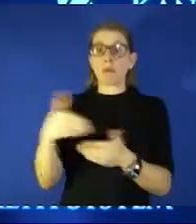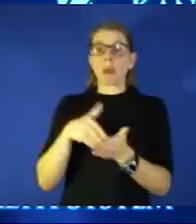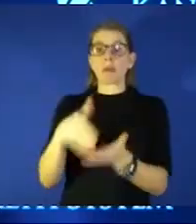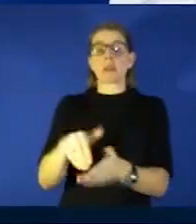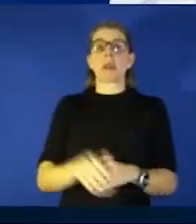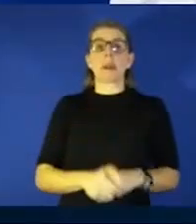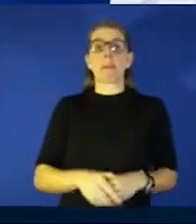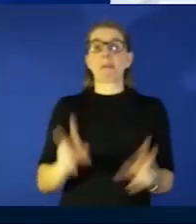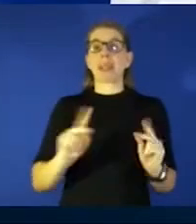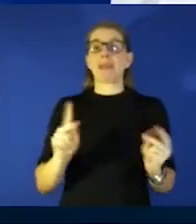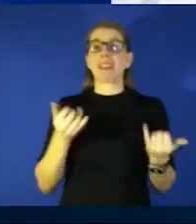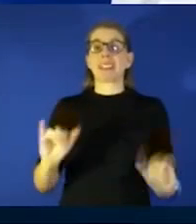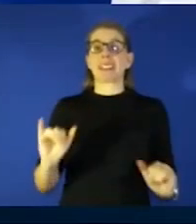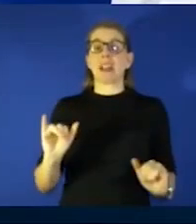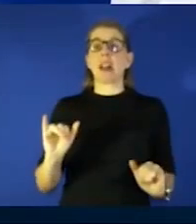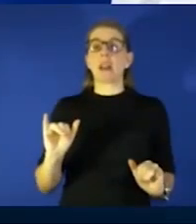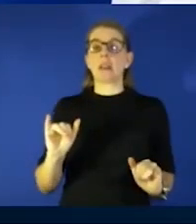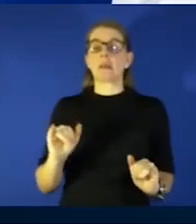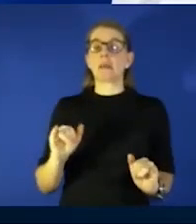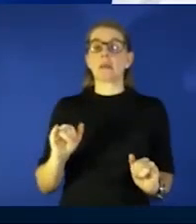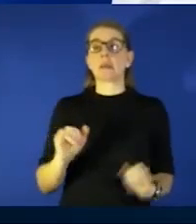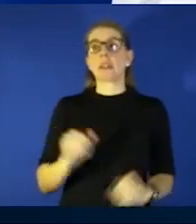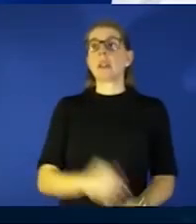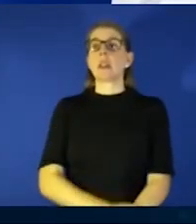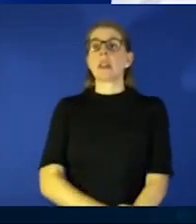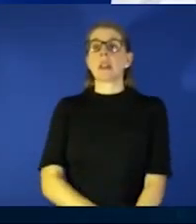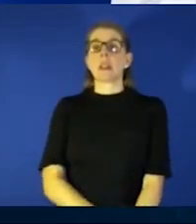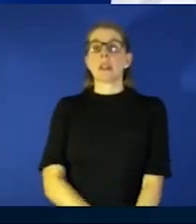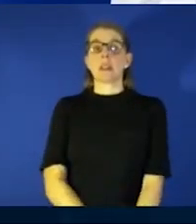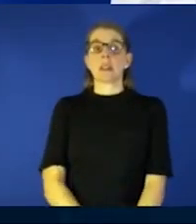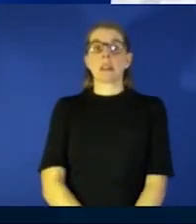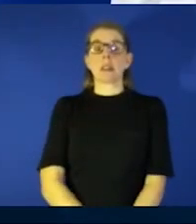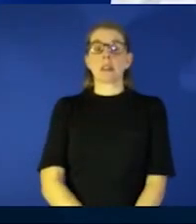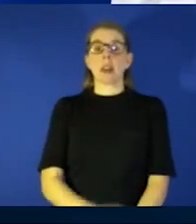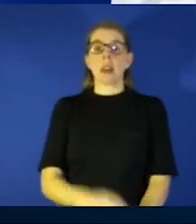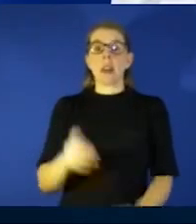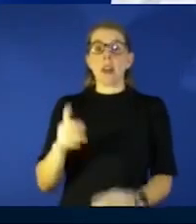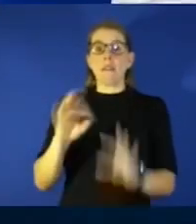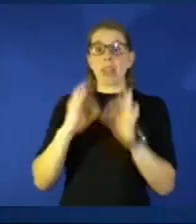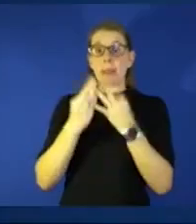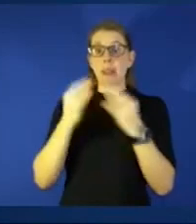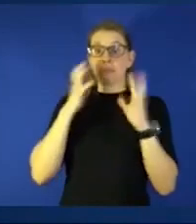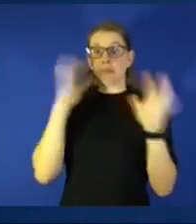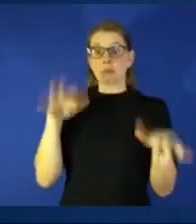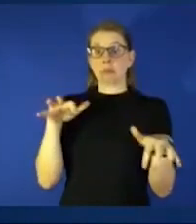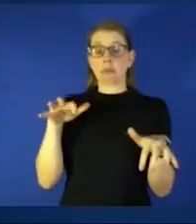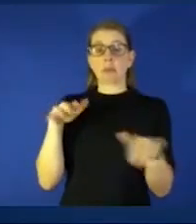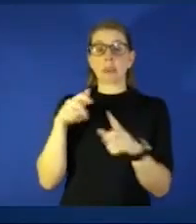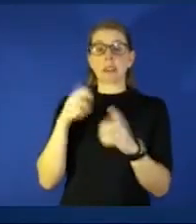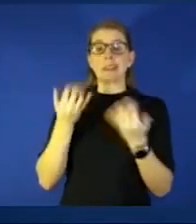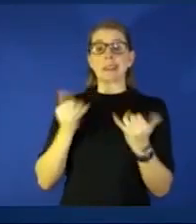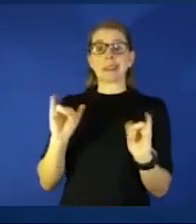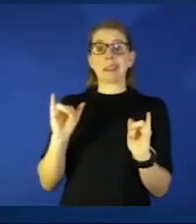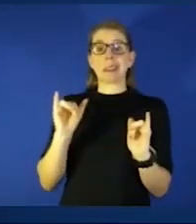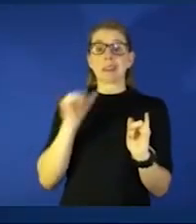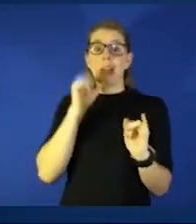act like there's the patients or families are they still surprised that it's not a hoax um we have had multiple family members